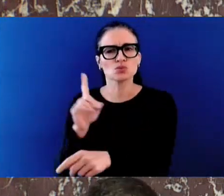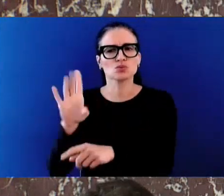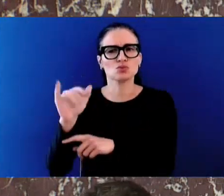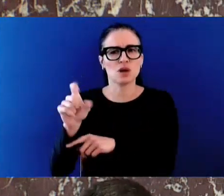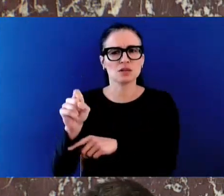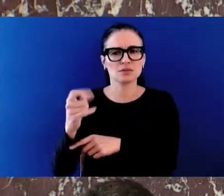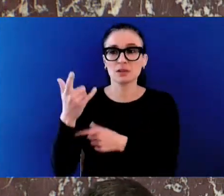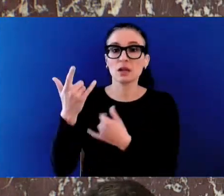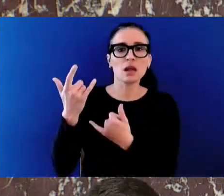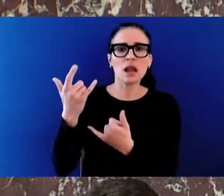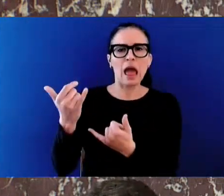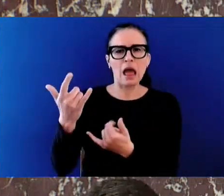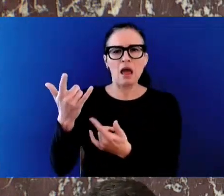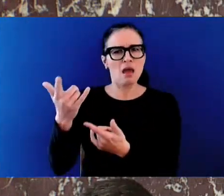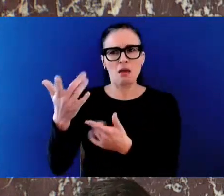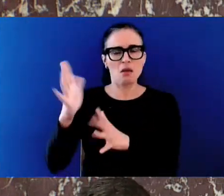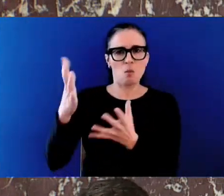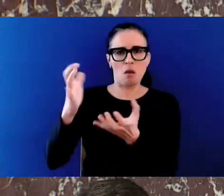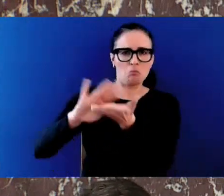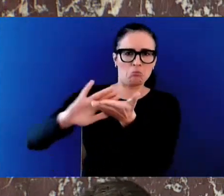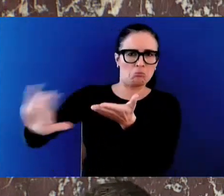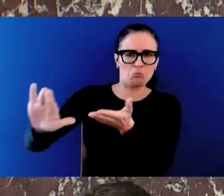decriminalization disaster today?